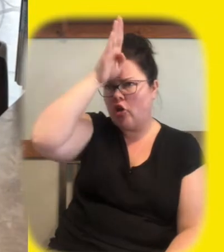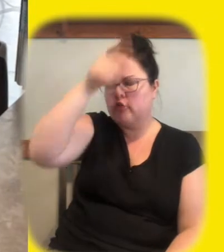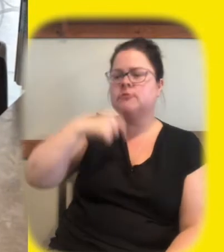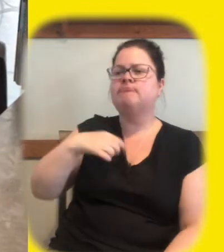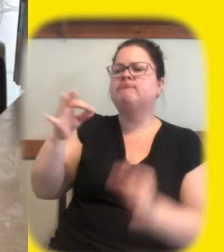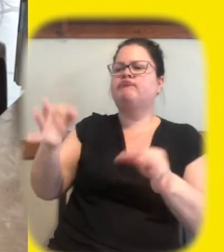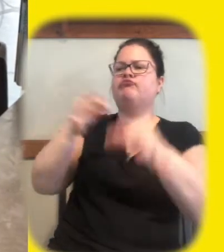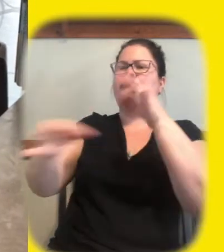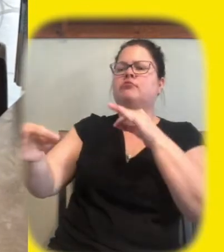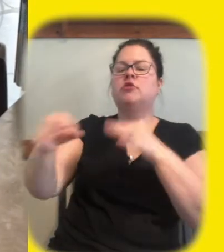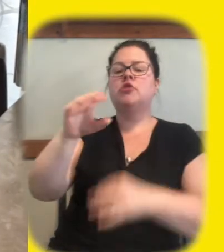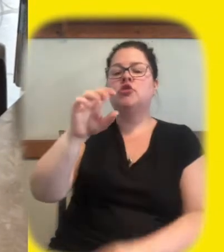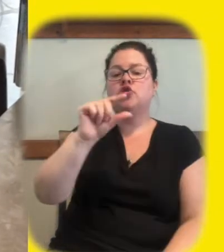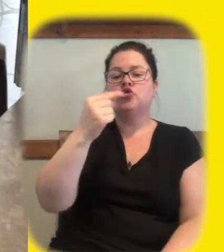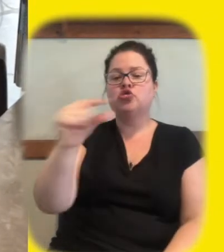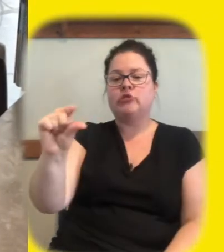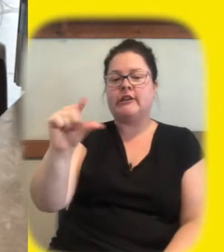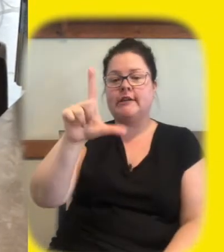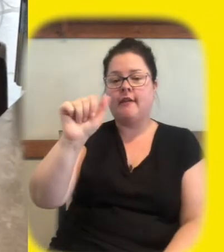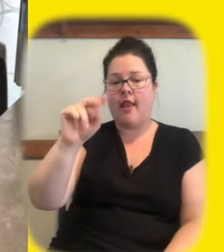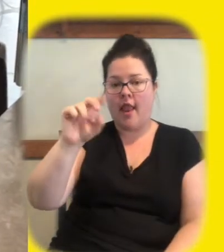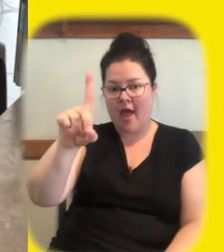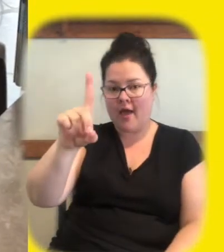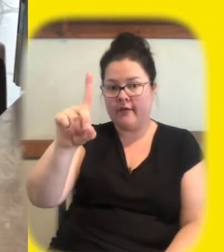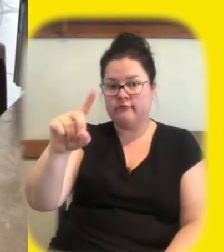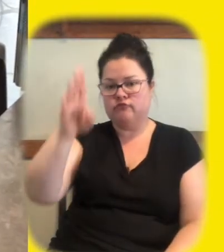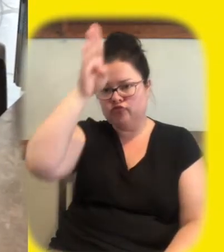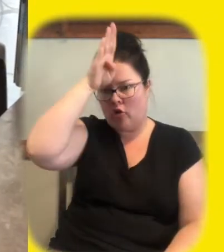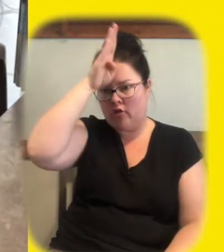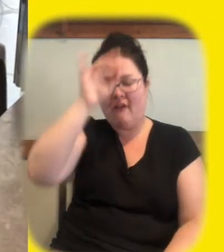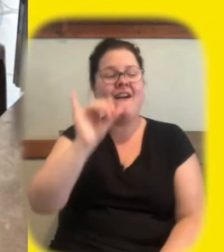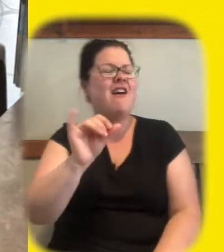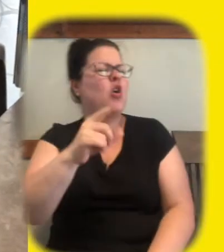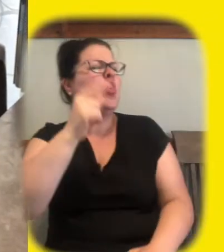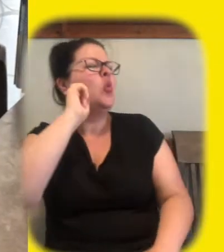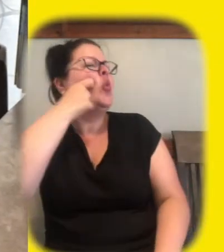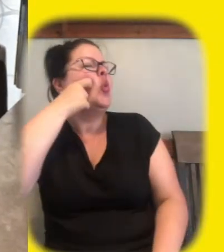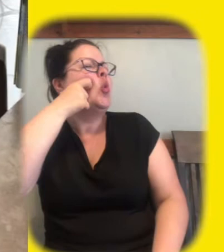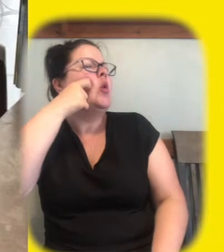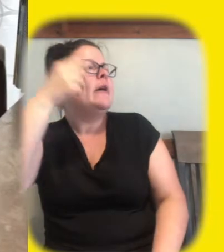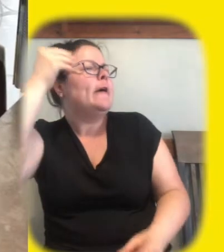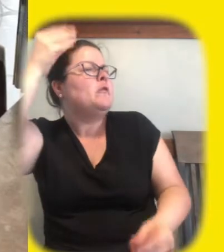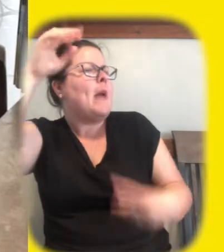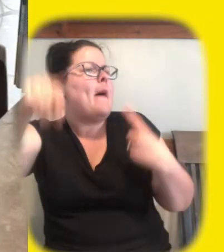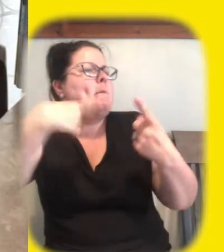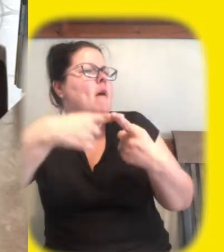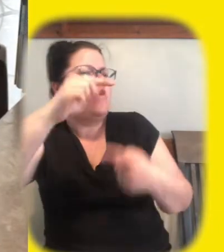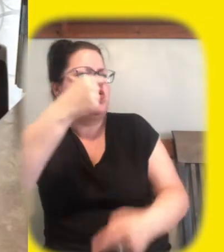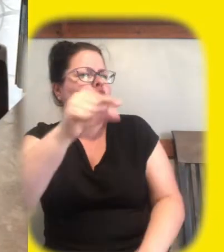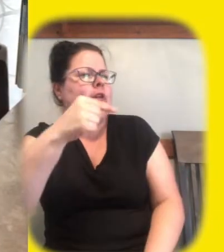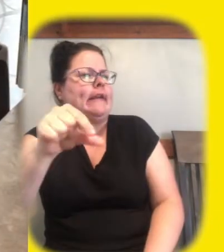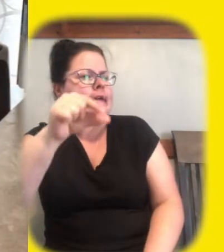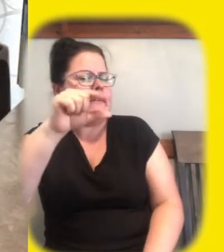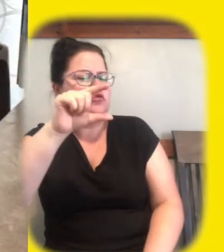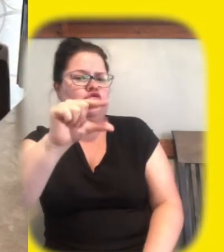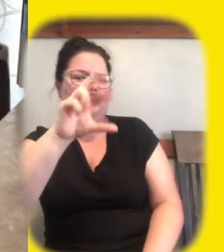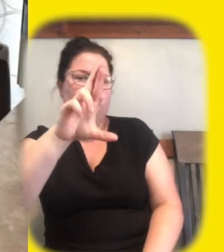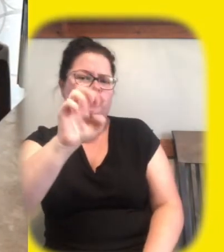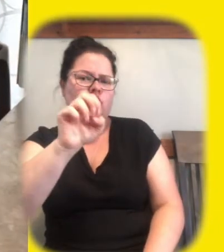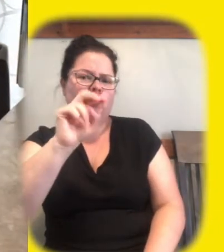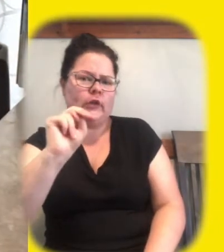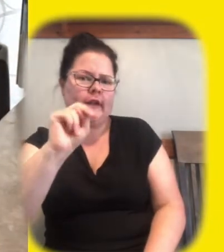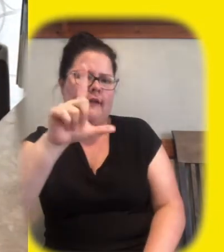shark so that's what i did instead and what's really cool about the greenland shark well i haven't in the science i'm because